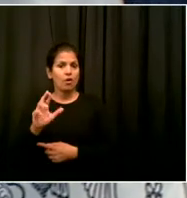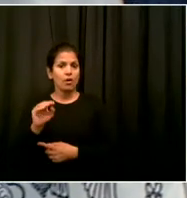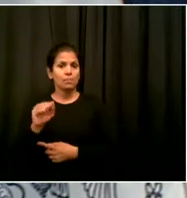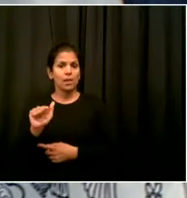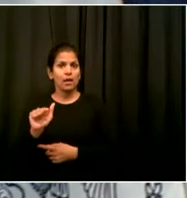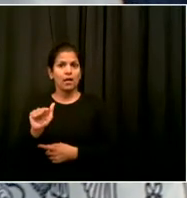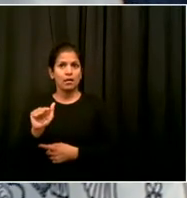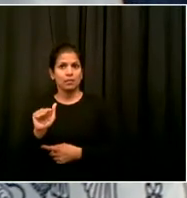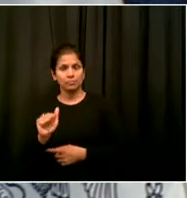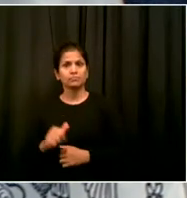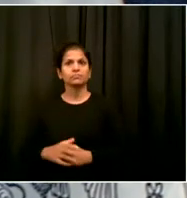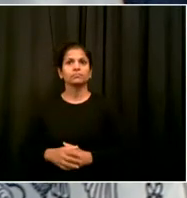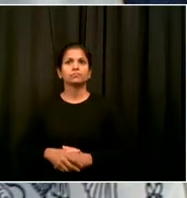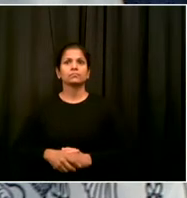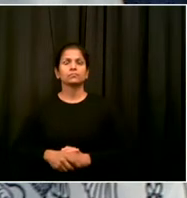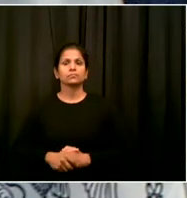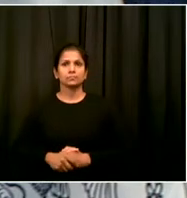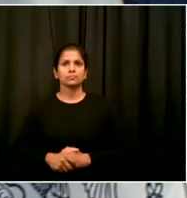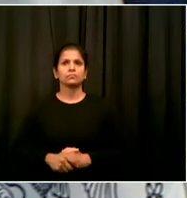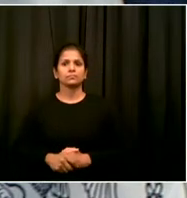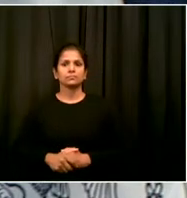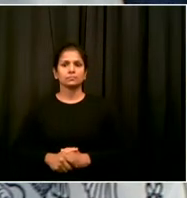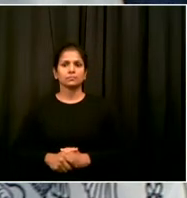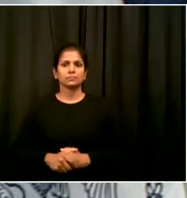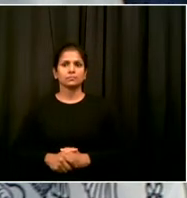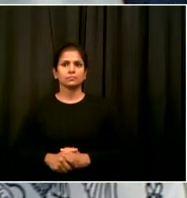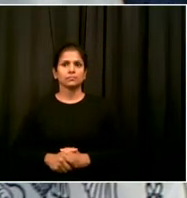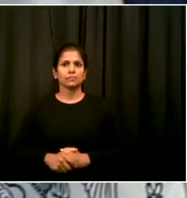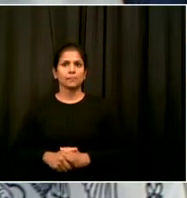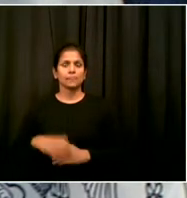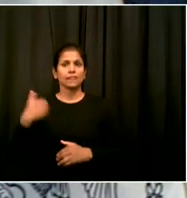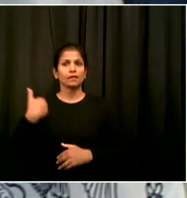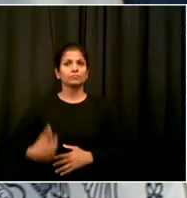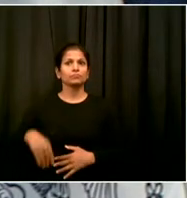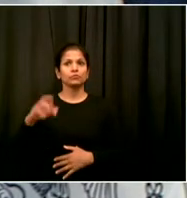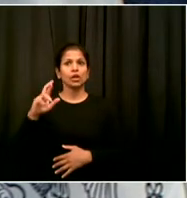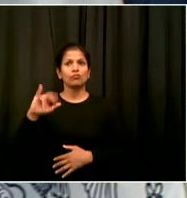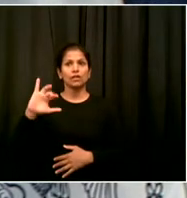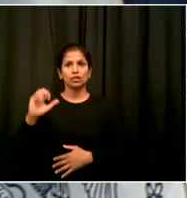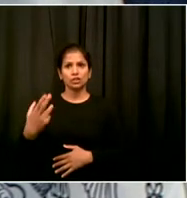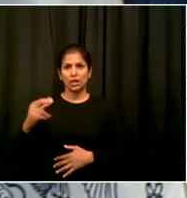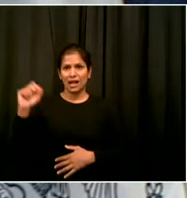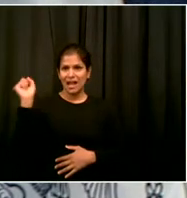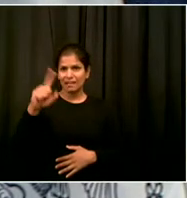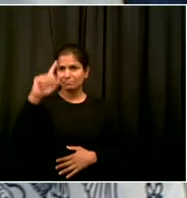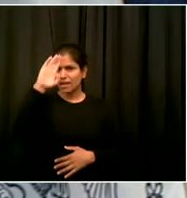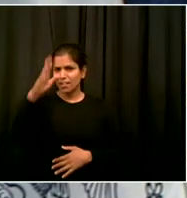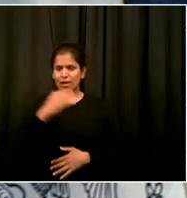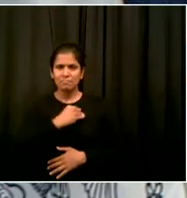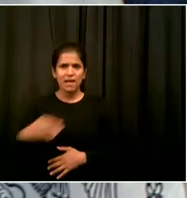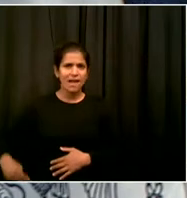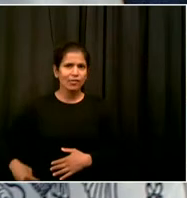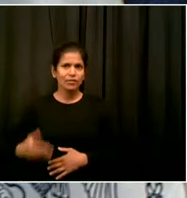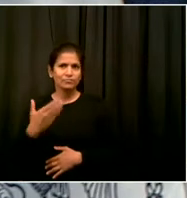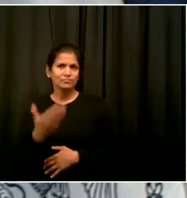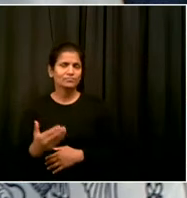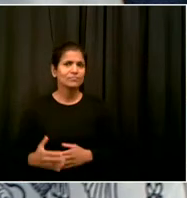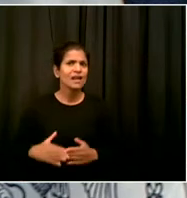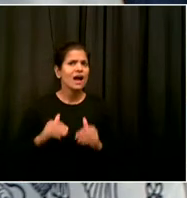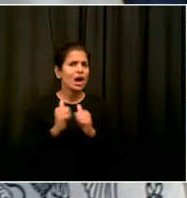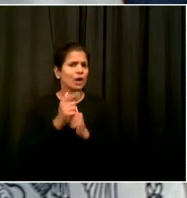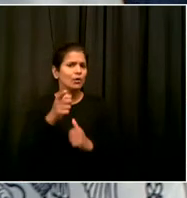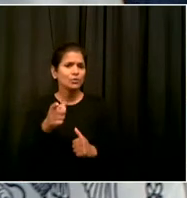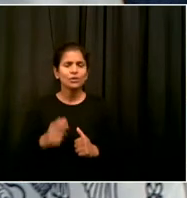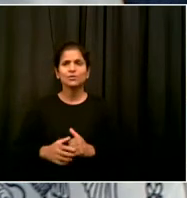Good morning, Mr. Mayor. Hey, Rich, how you doing? I'm doing all right. So in this new proposal you have for